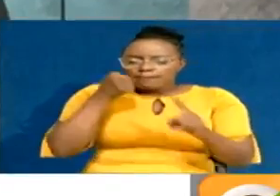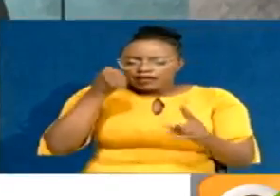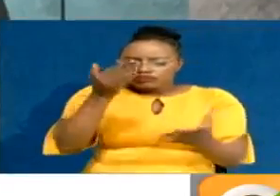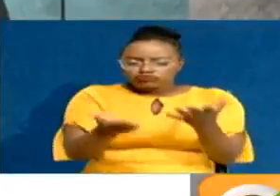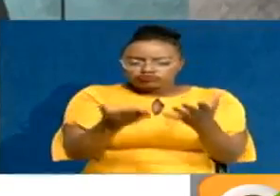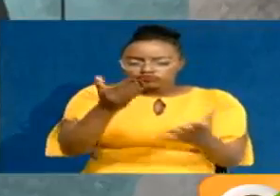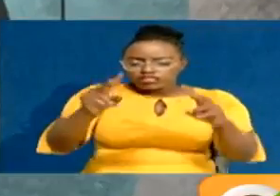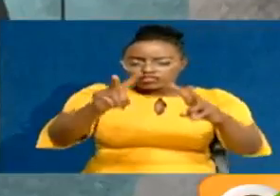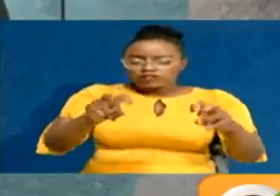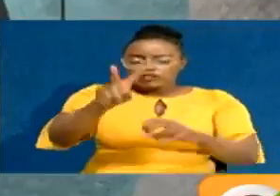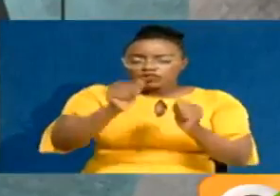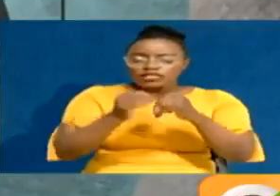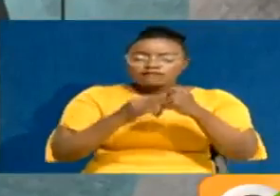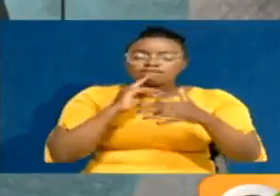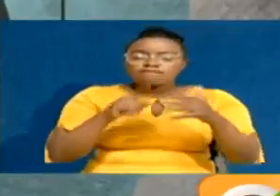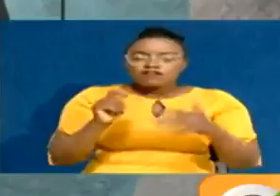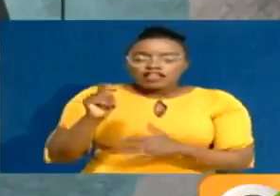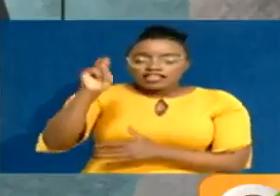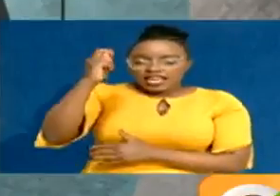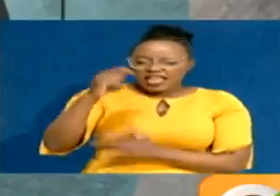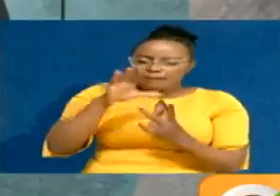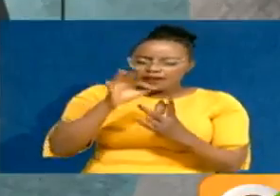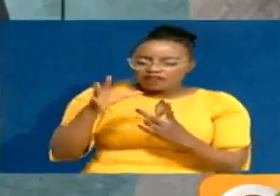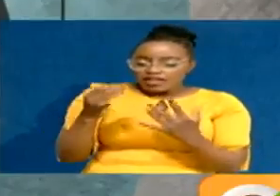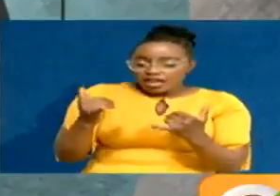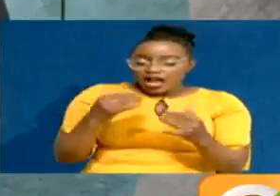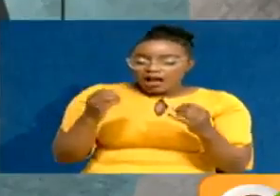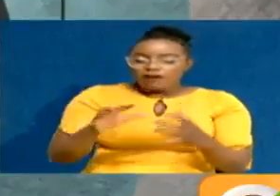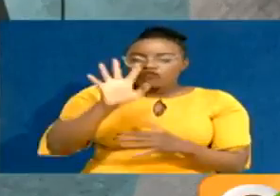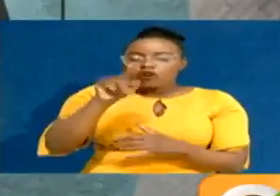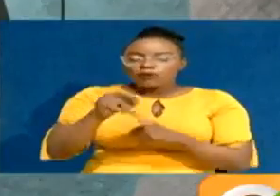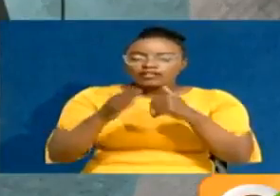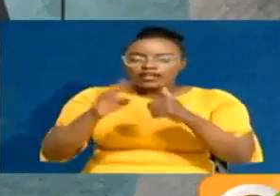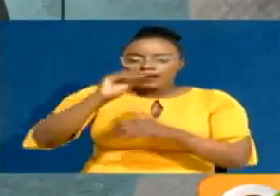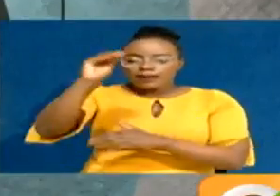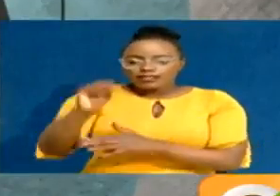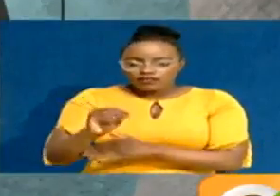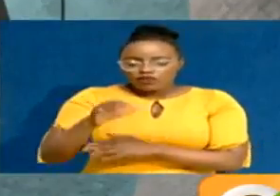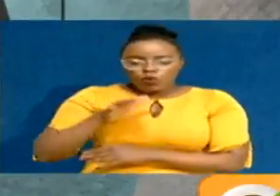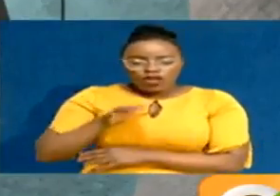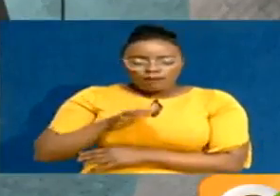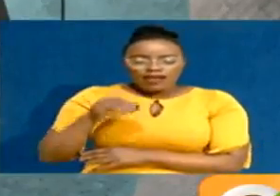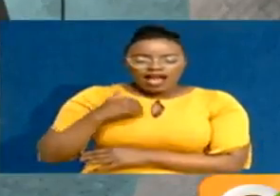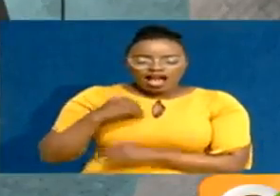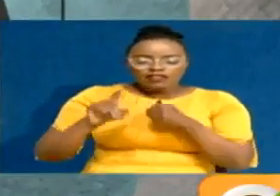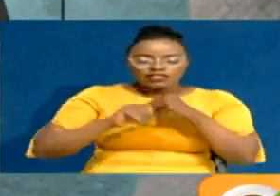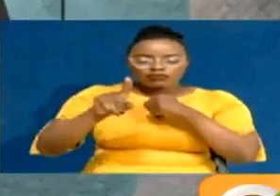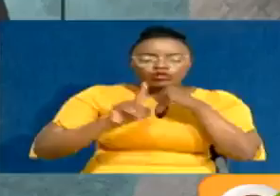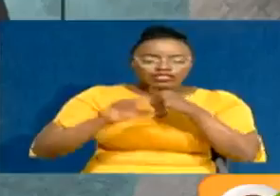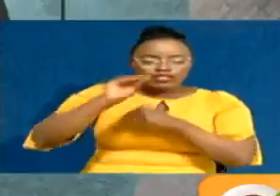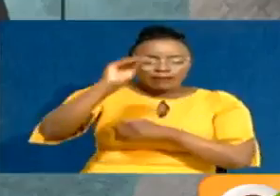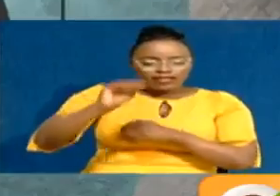of 2018 showed that Kenya's HIV prevalence stands at 4.9%. Among women, it is 6